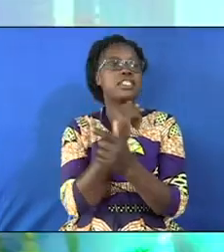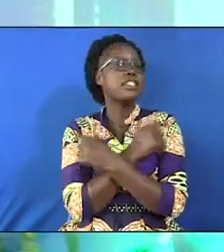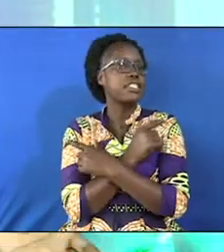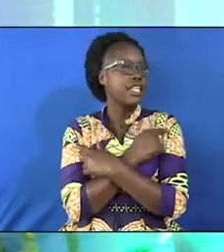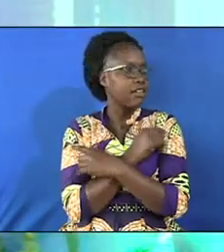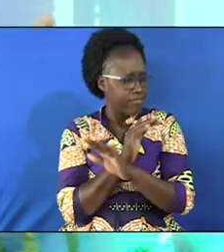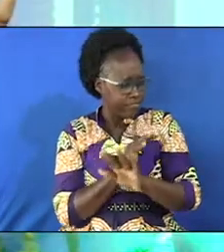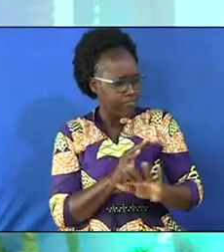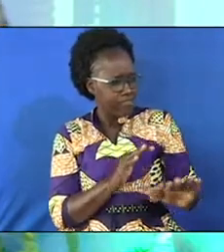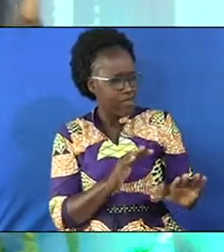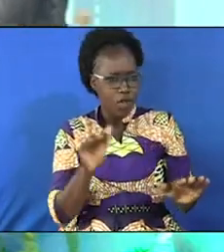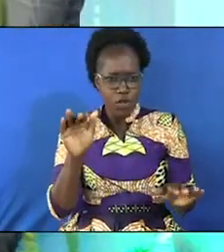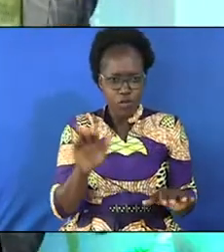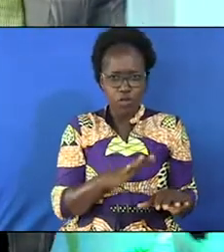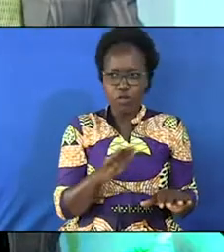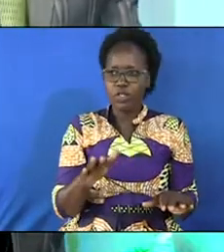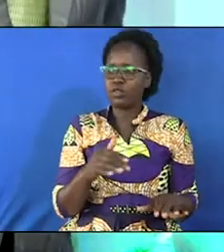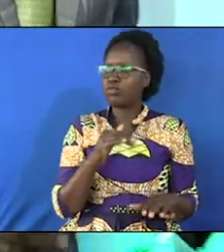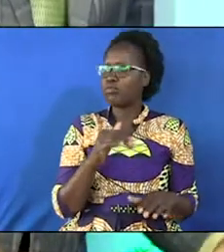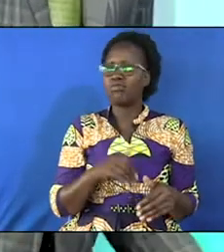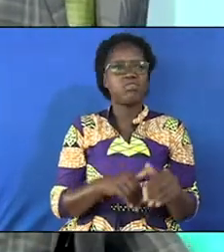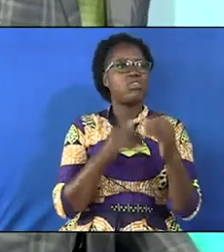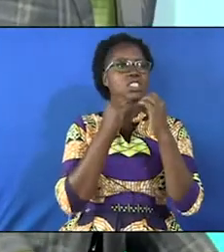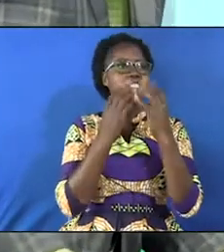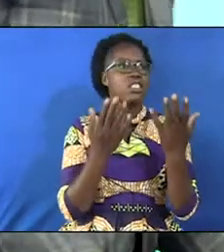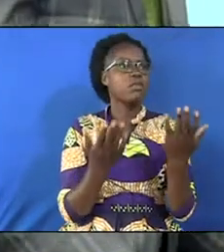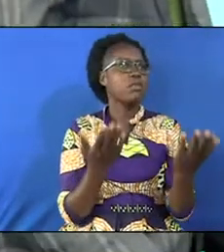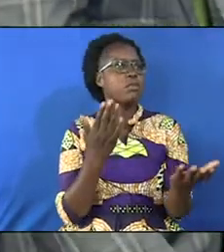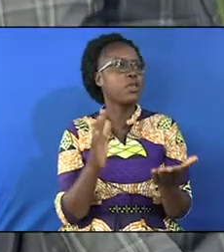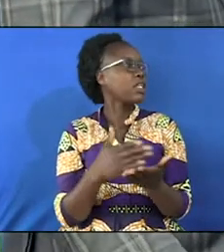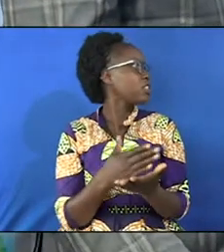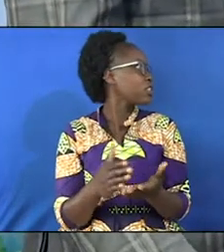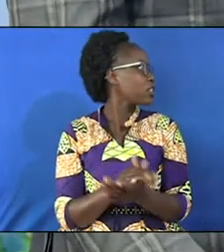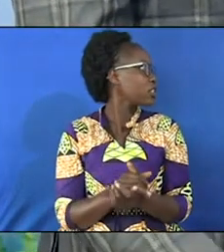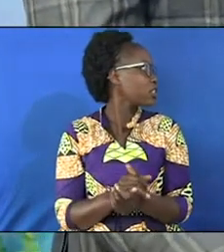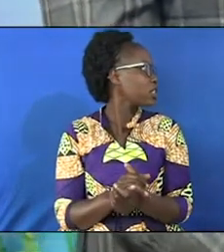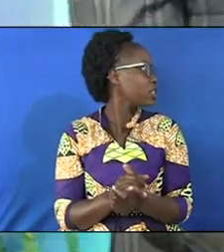let me leave this full feet because you are not with me maybe I can sing for you